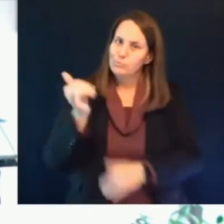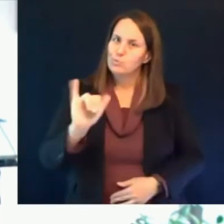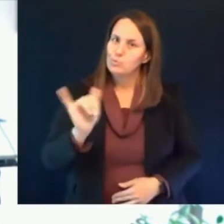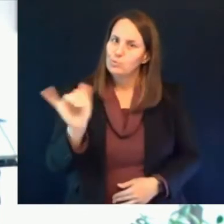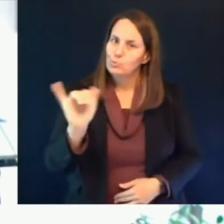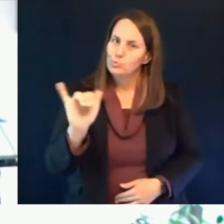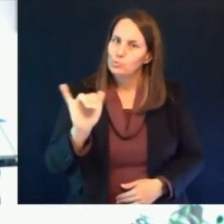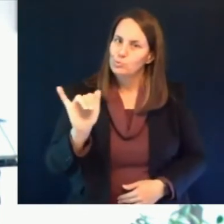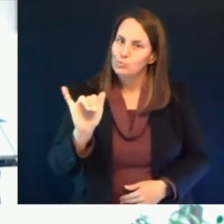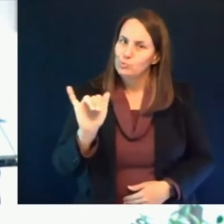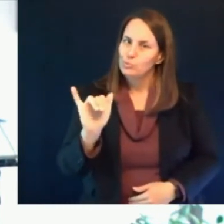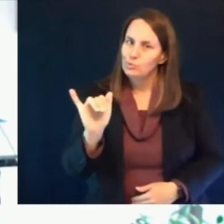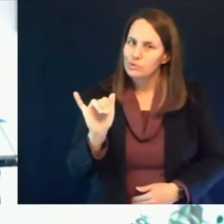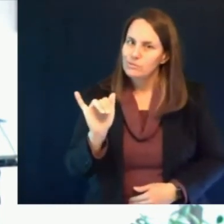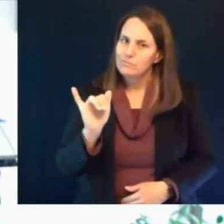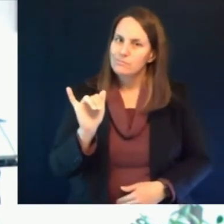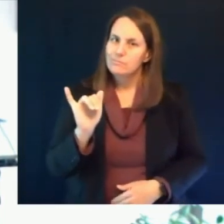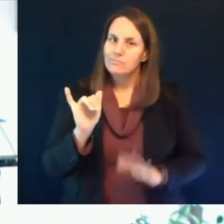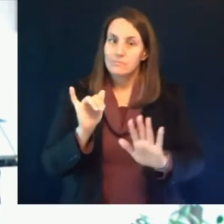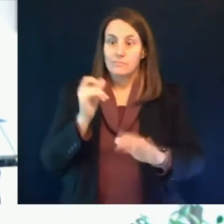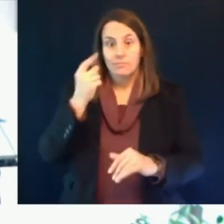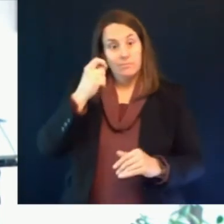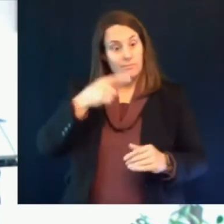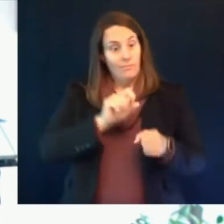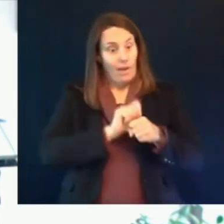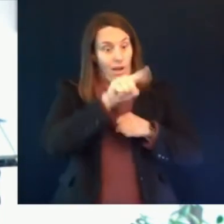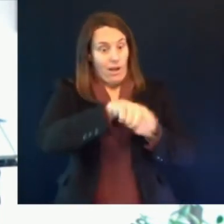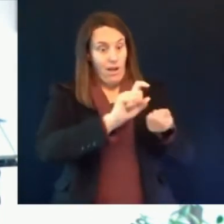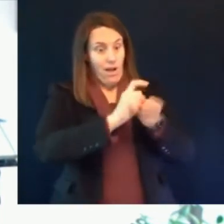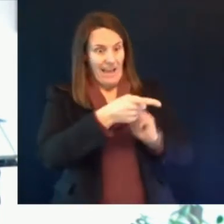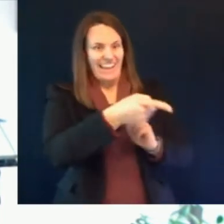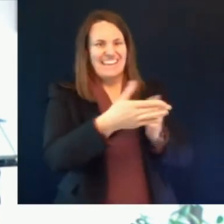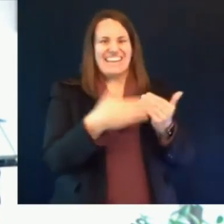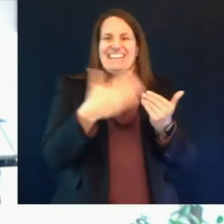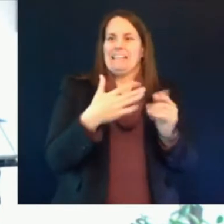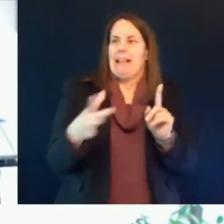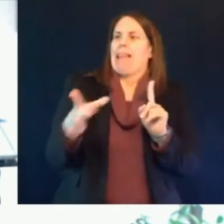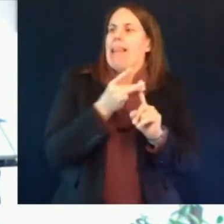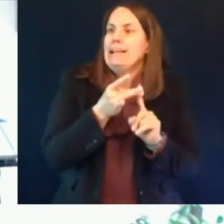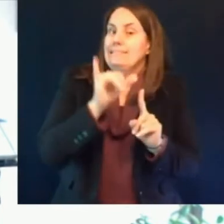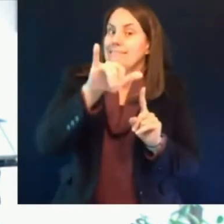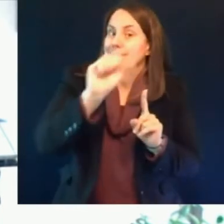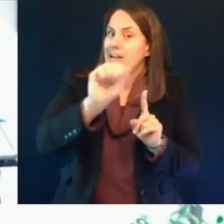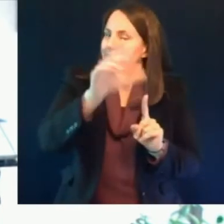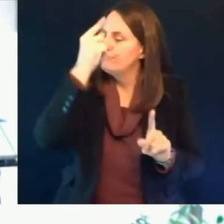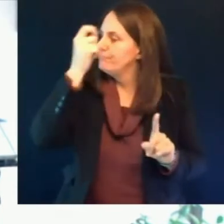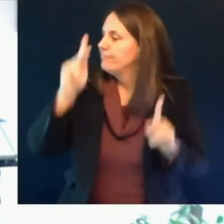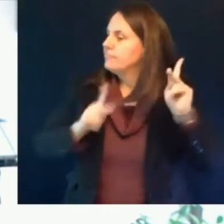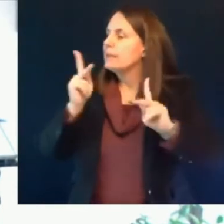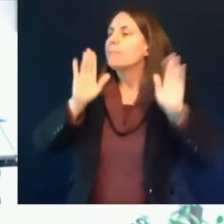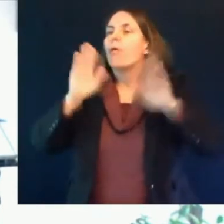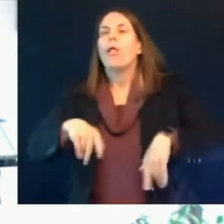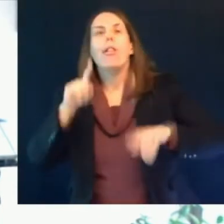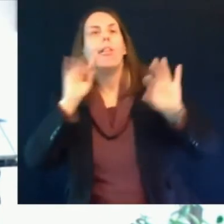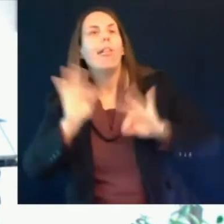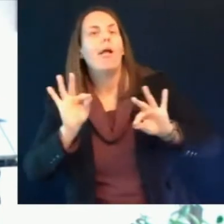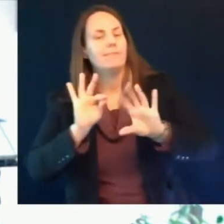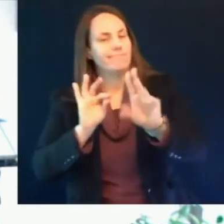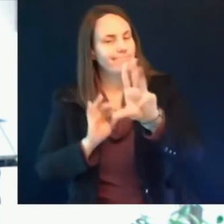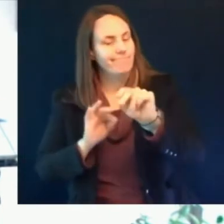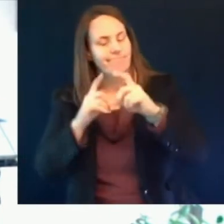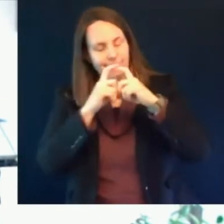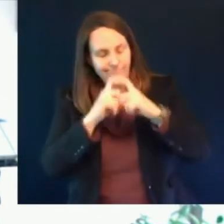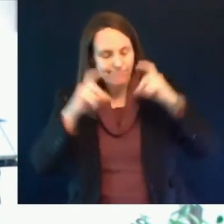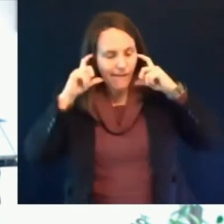prevent their spread by wearing masks doing social distancing and watching the size of our gatherings and i would add to that and it's worth